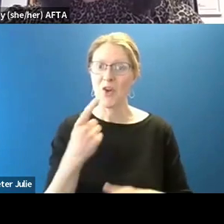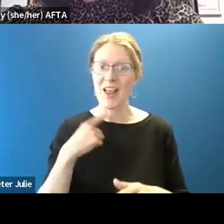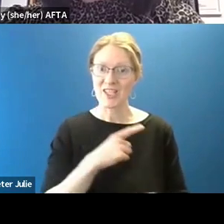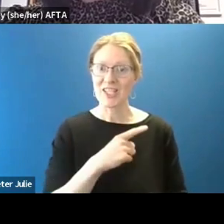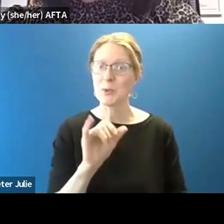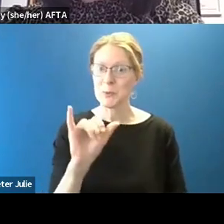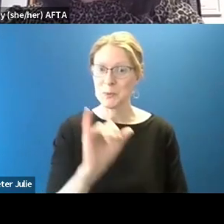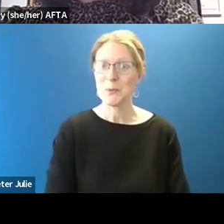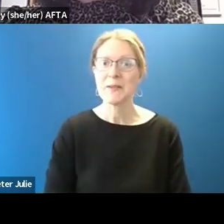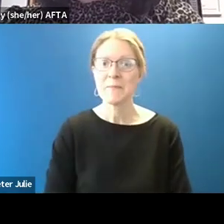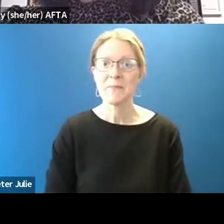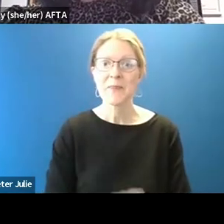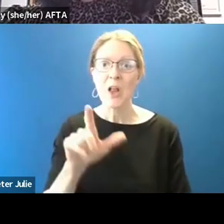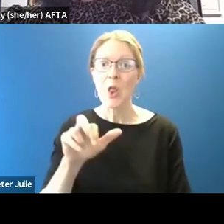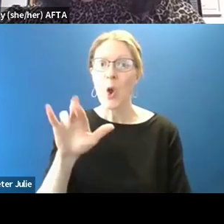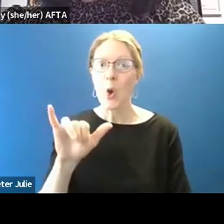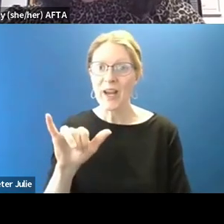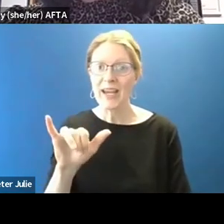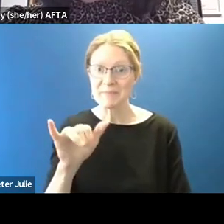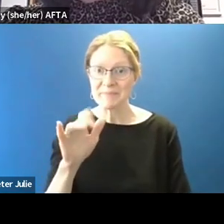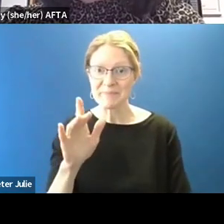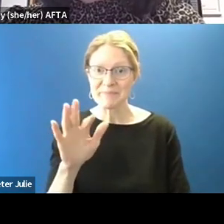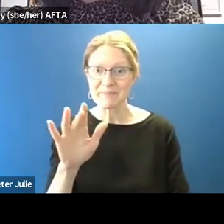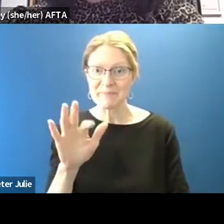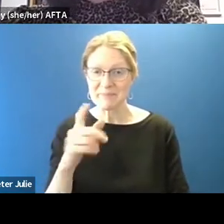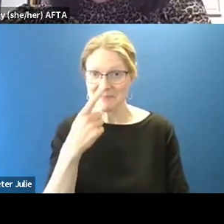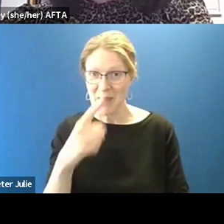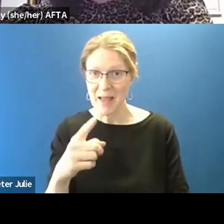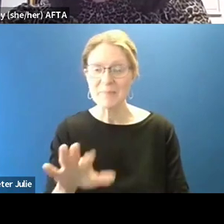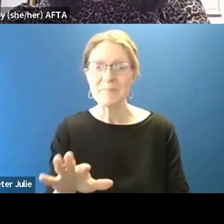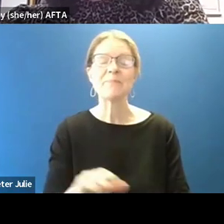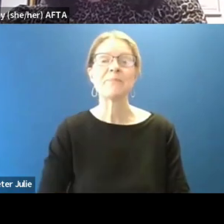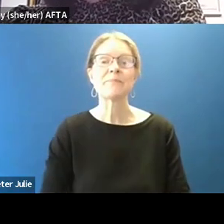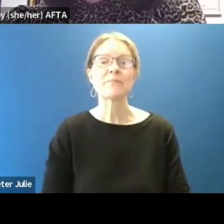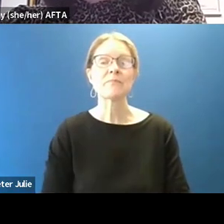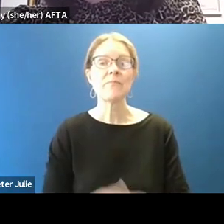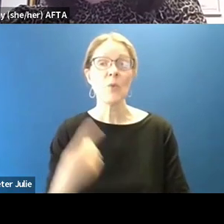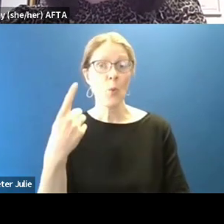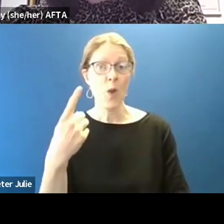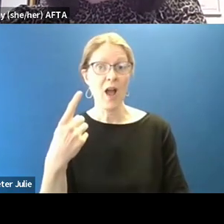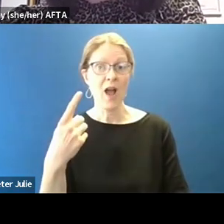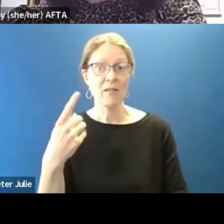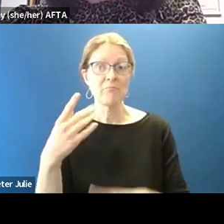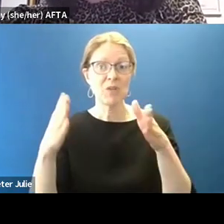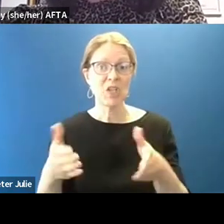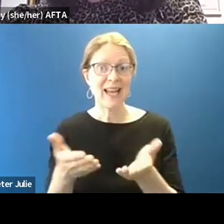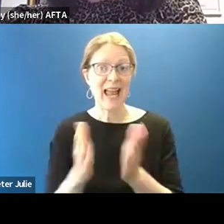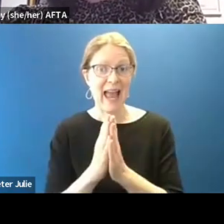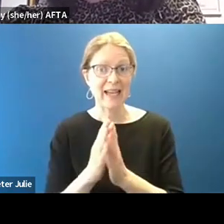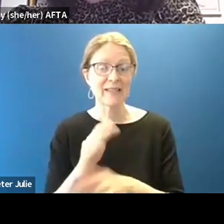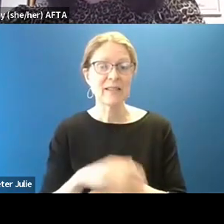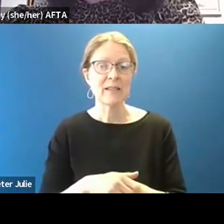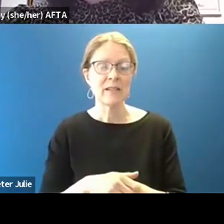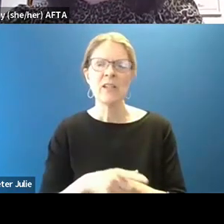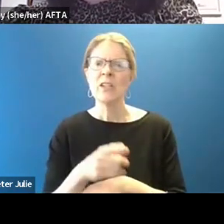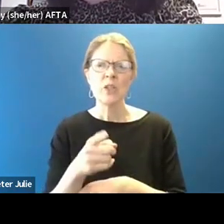going to call on you. We have a lot of stuff coming in. So I'm going to do some round robin quickly here. One of our reader or listeners is asking, do you each have a go to